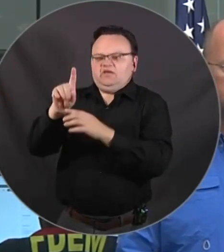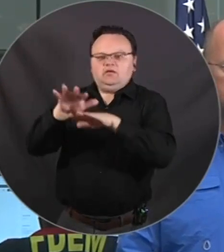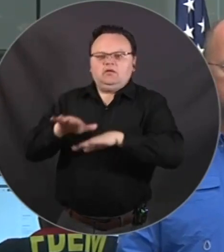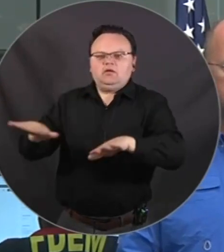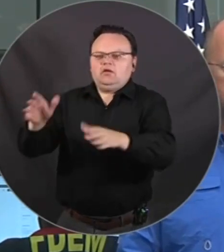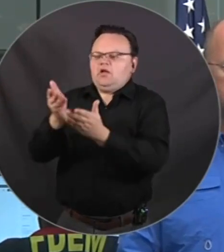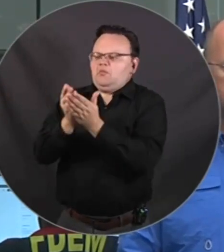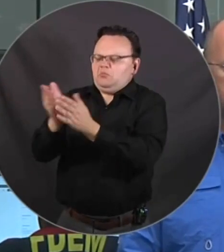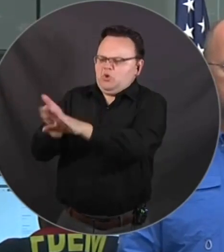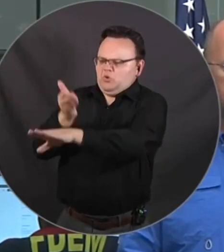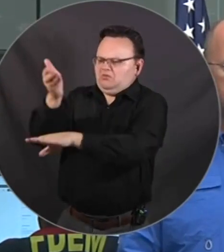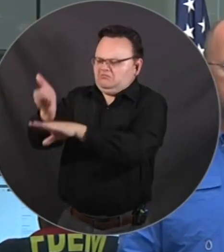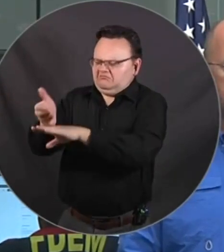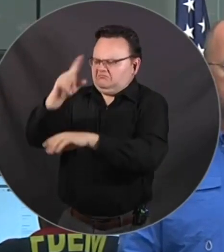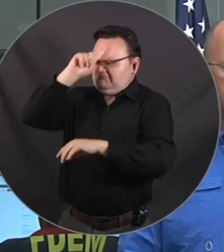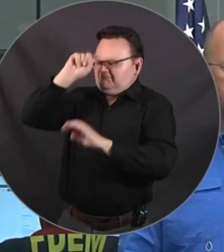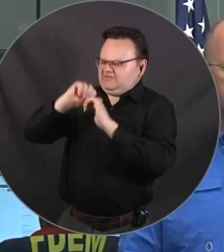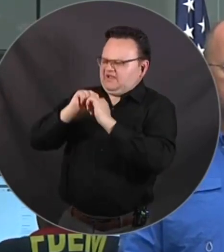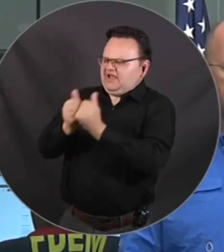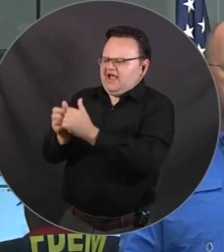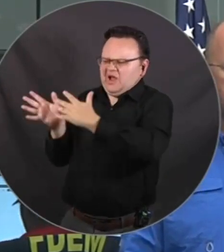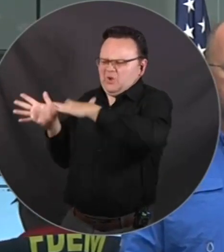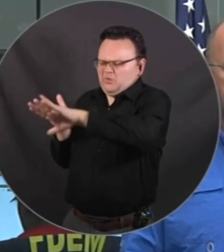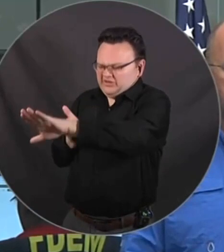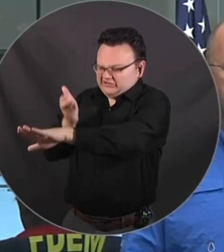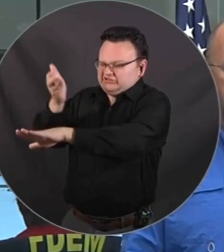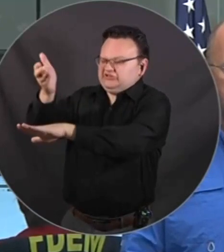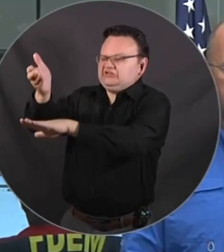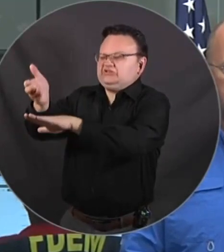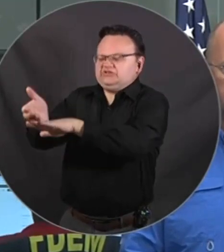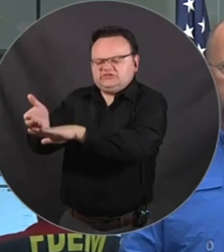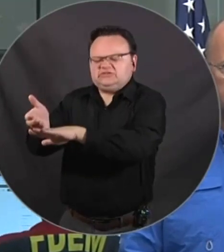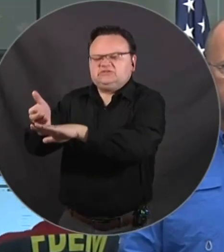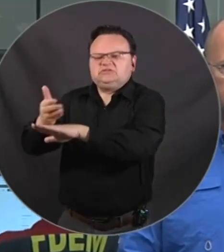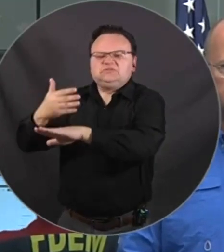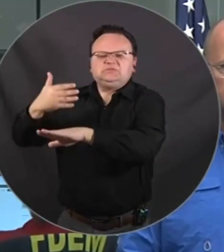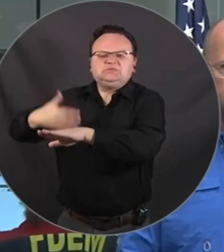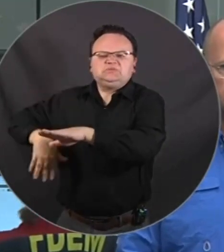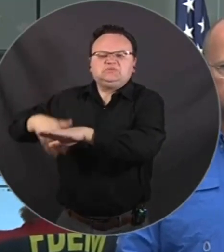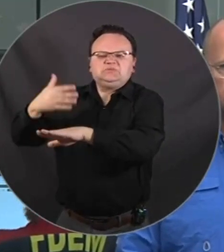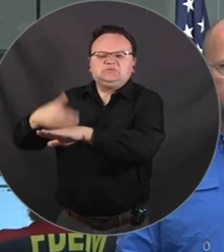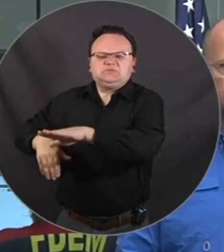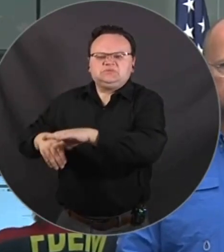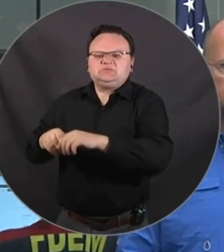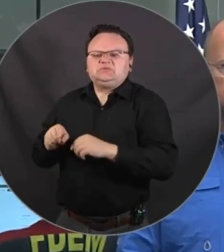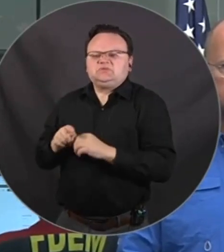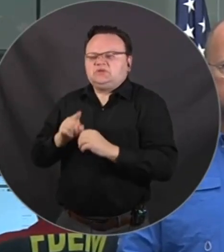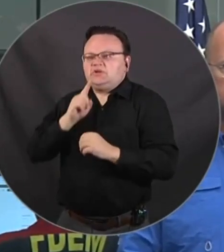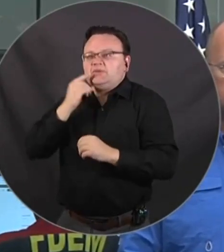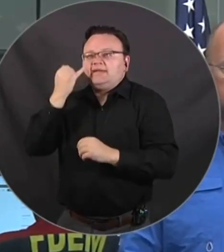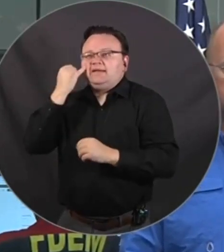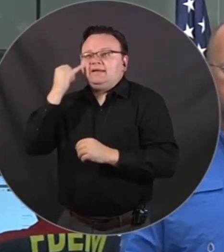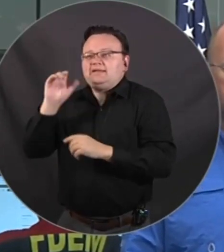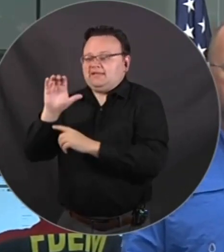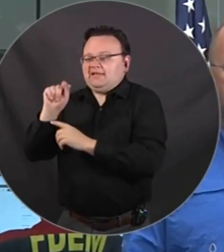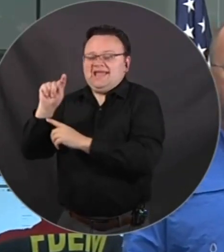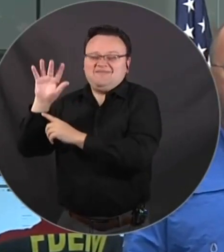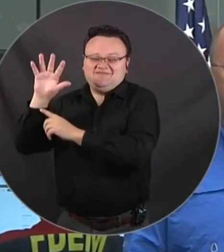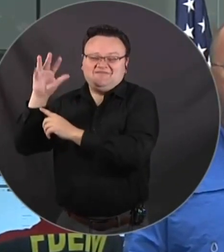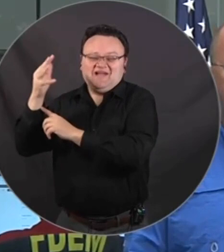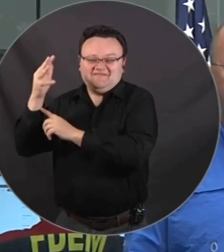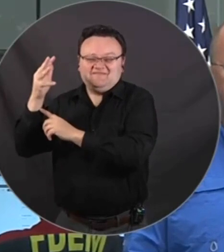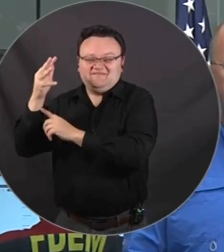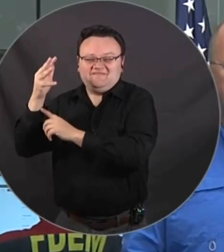you're like how does that happen and so that was I think a level of power that it came in basically at a category five uh and then it was in a much more